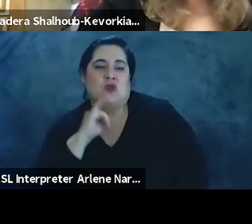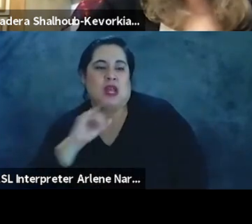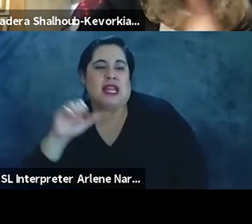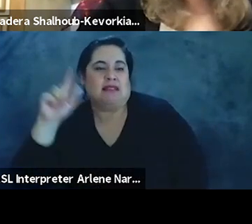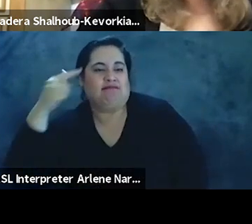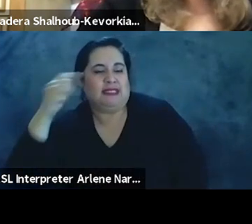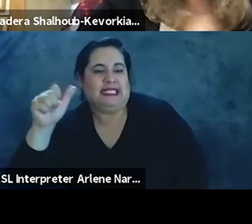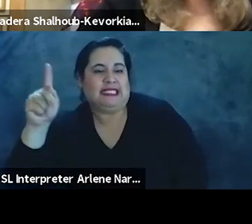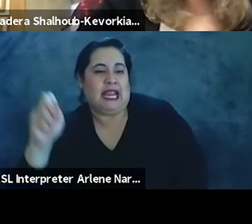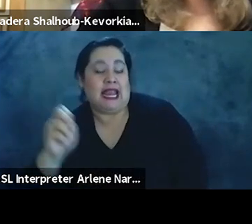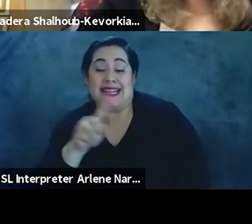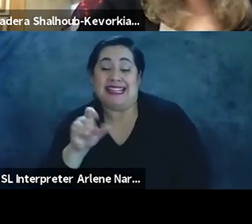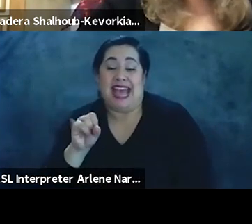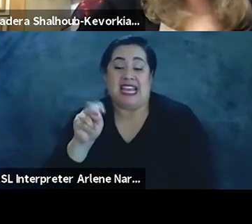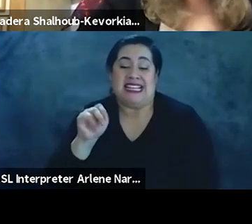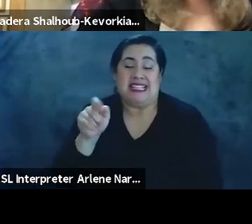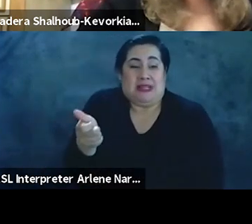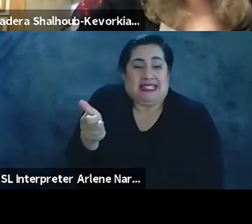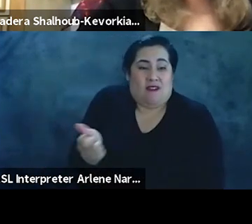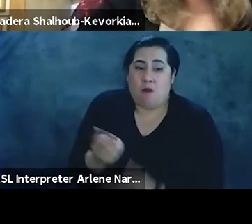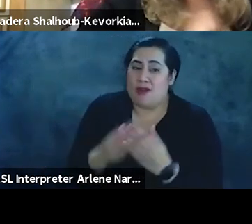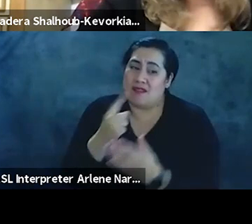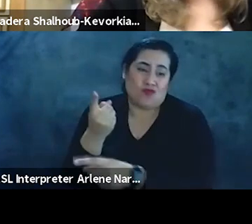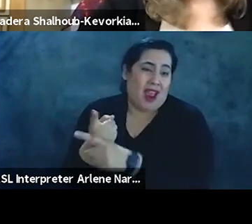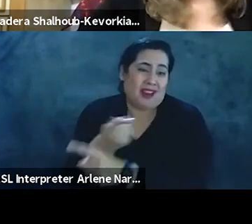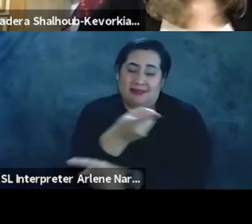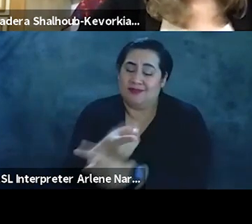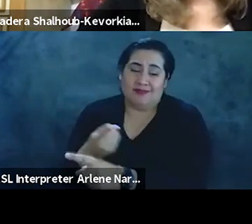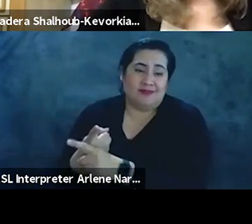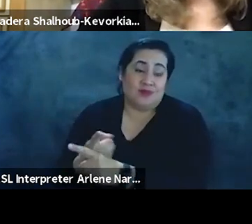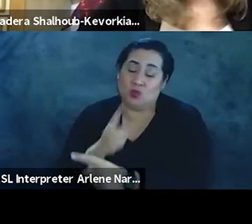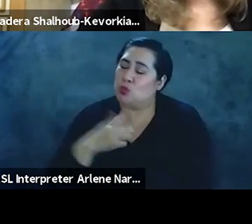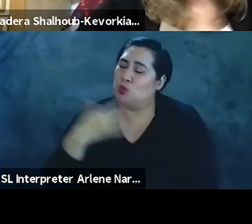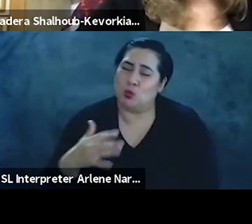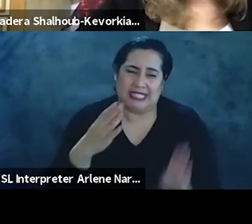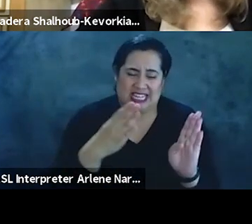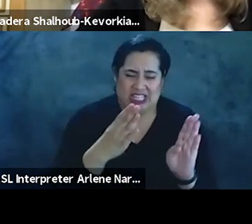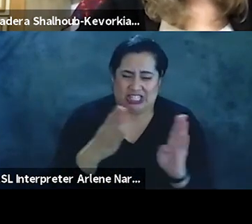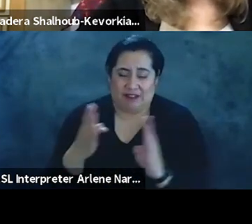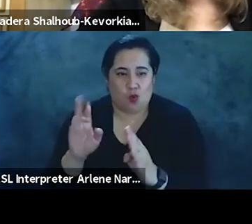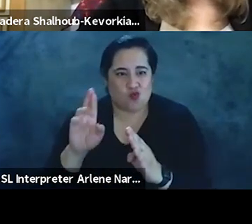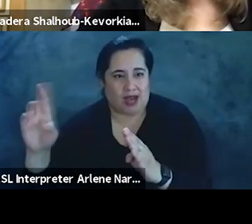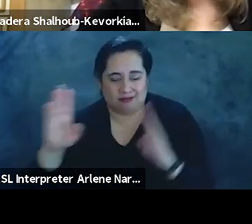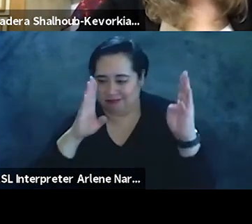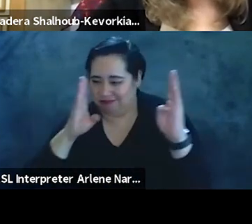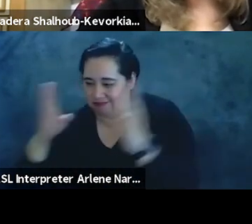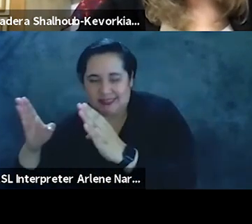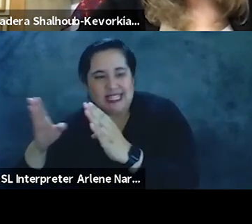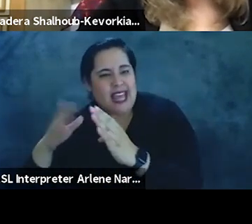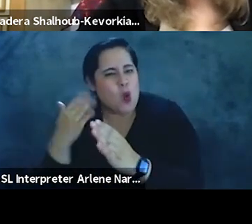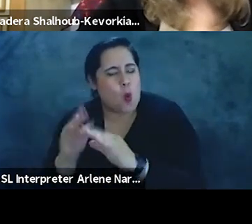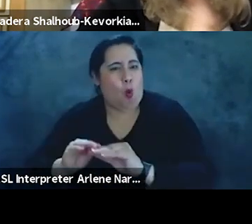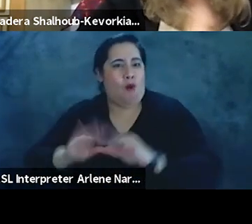itself, which is, I mean, as they're, as they're both said very rightly, it very rightly, it's a shift to the right. It's a market, you know, an evident